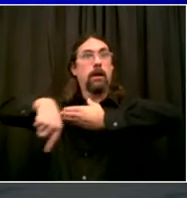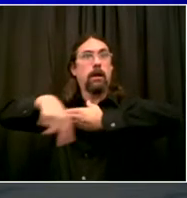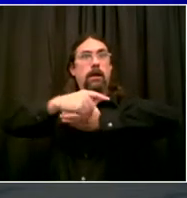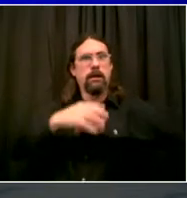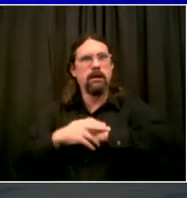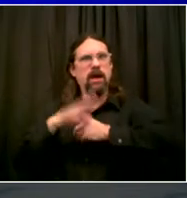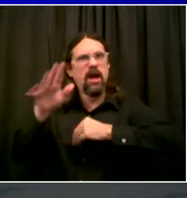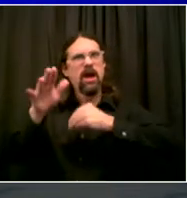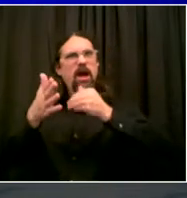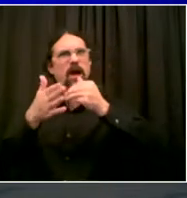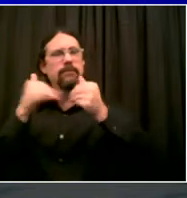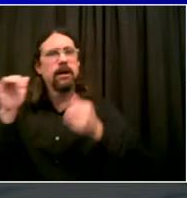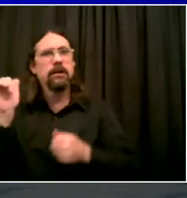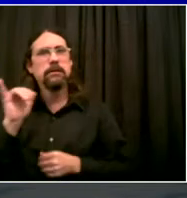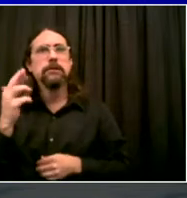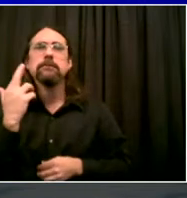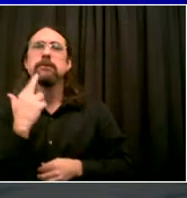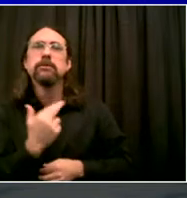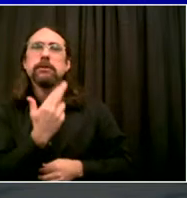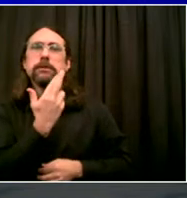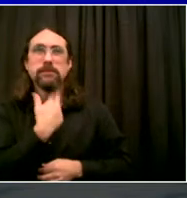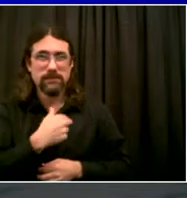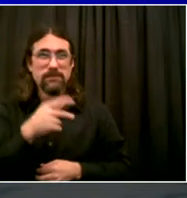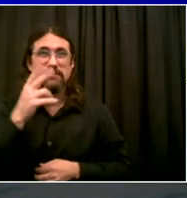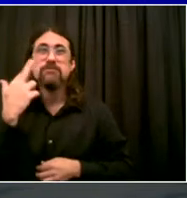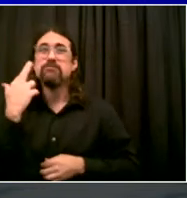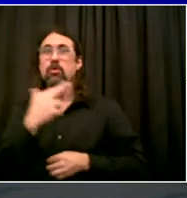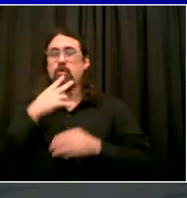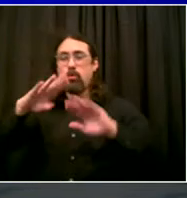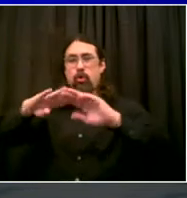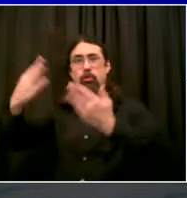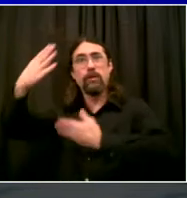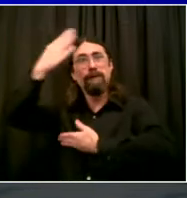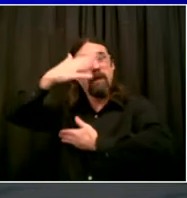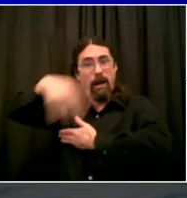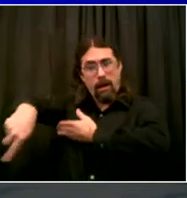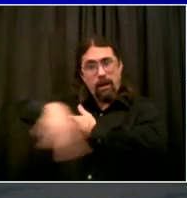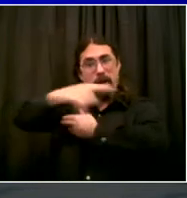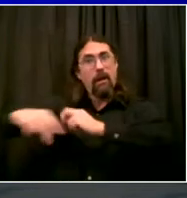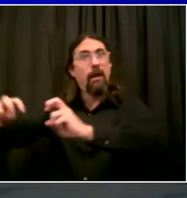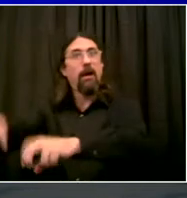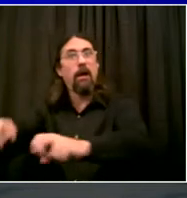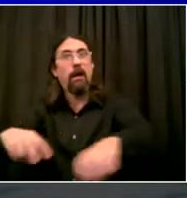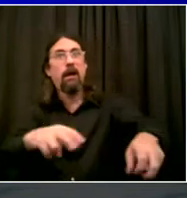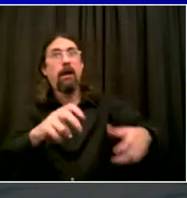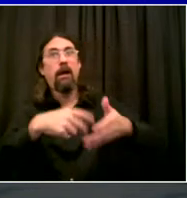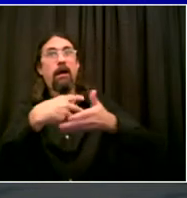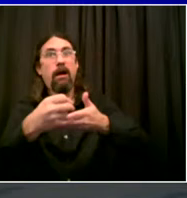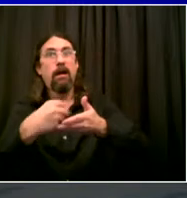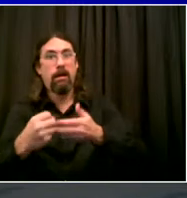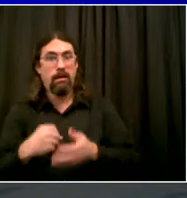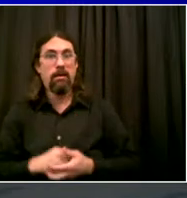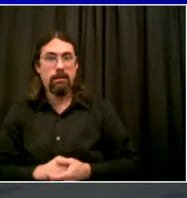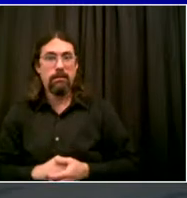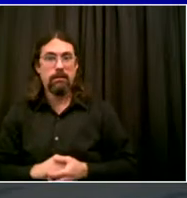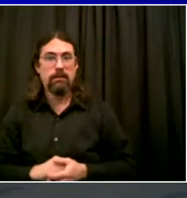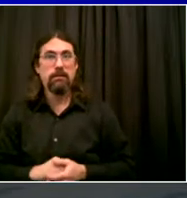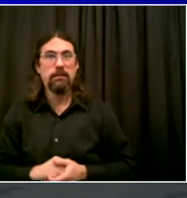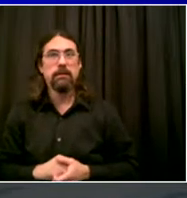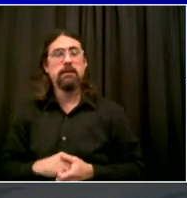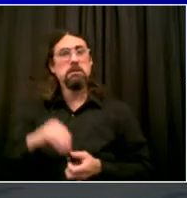opportunity that will reach over 40,000 small businesses in this city and will allow them to sell their wares outdoors,